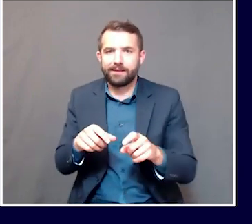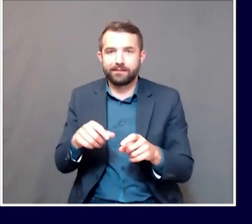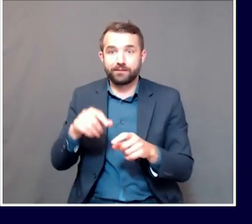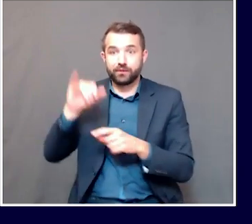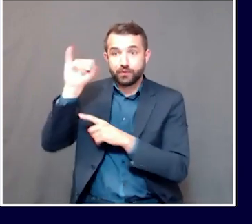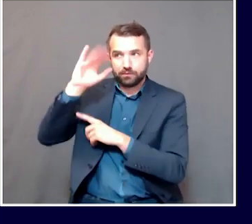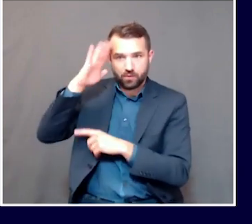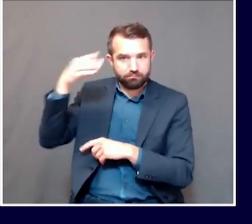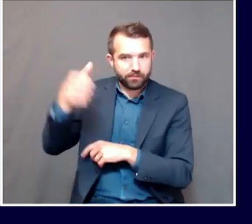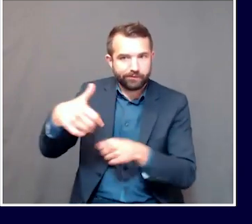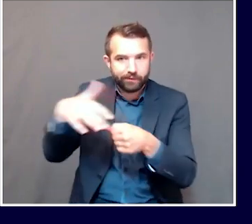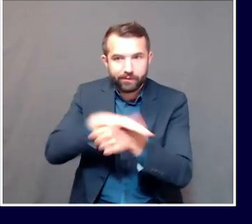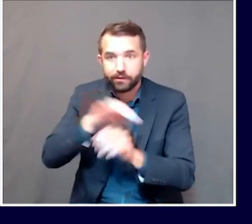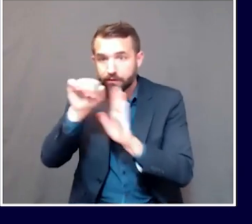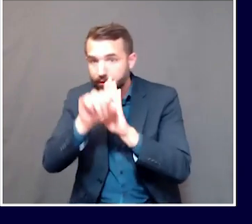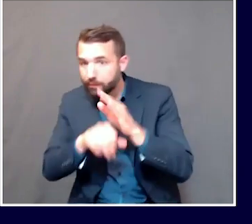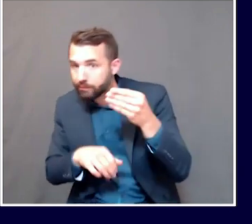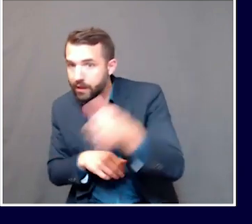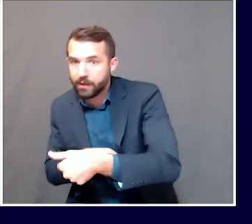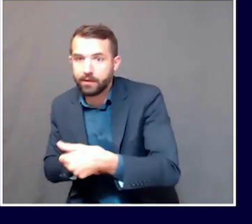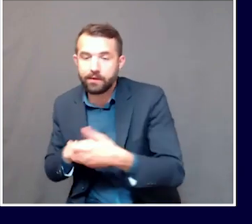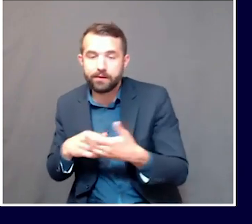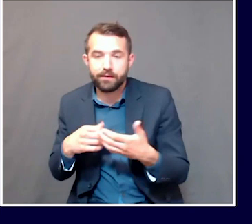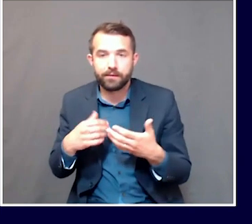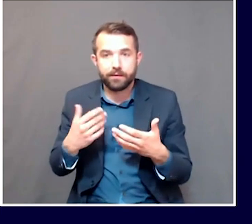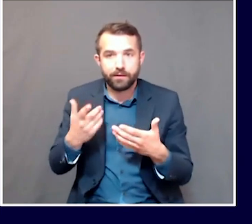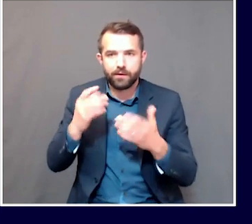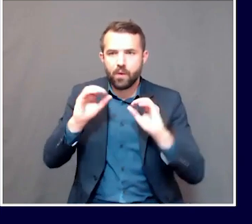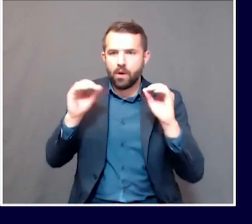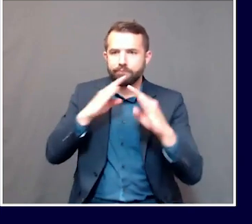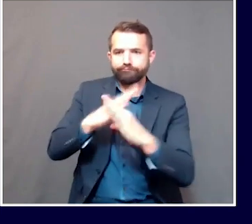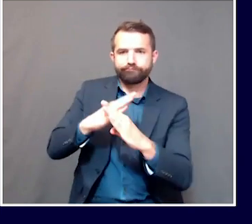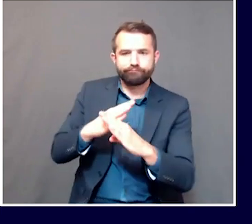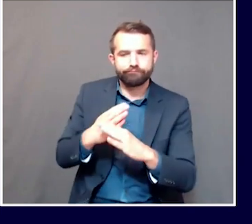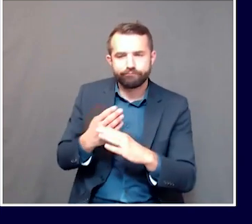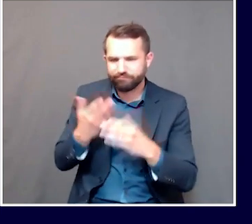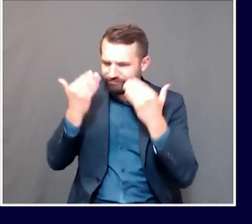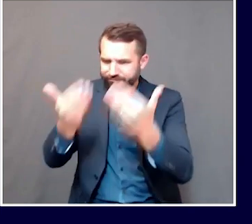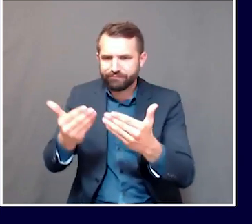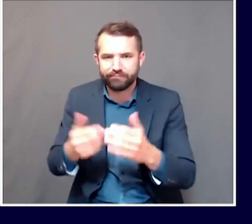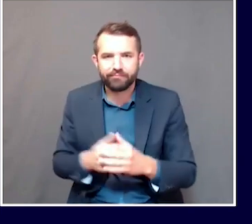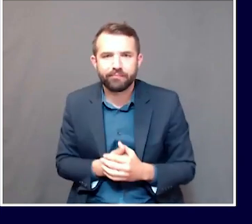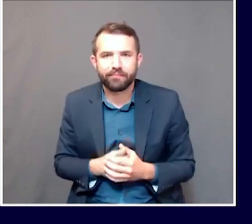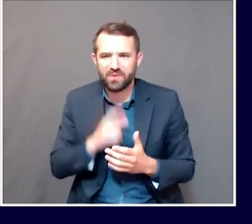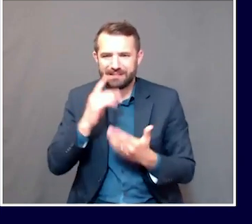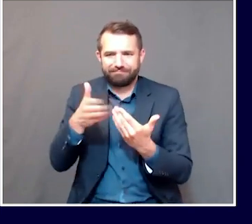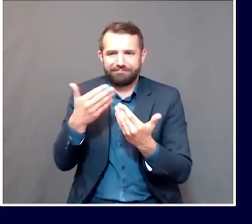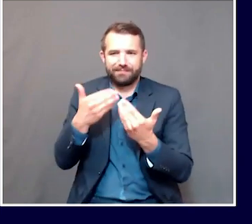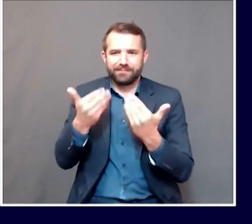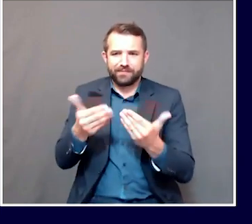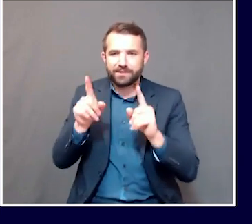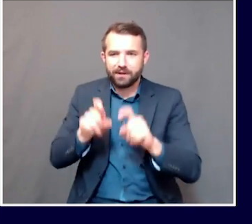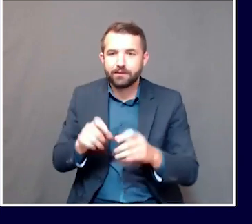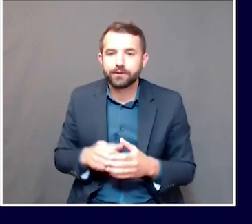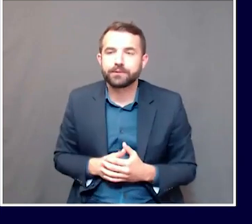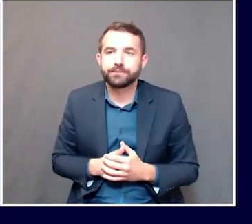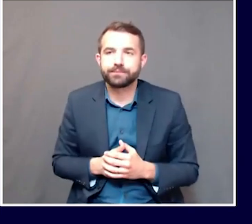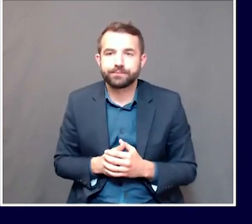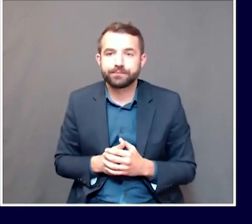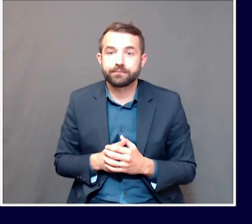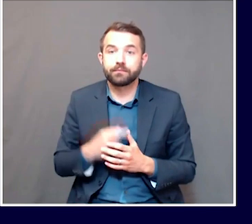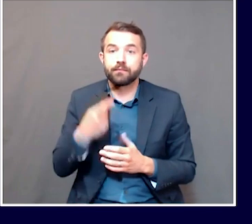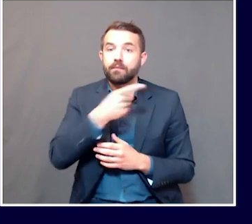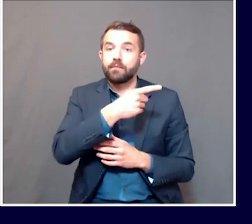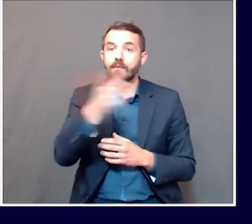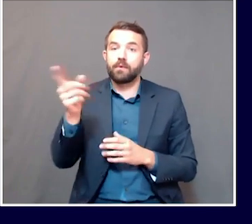other. So those barriers shouldn't be terribly difficult to overcome. I think where people are running into issues though is potentially